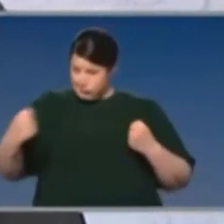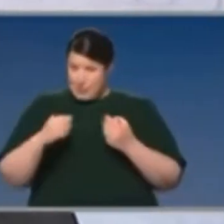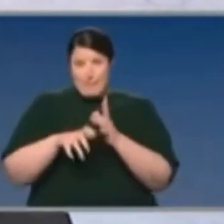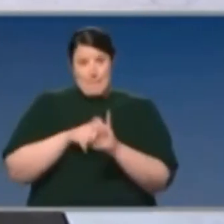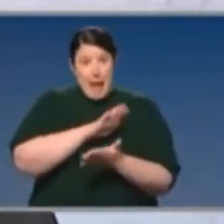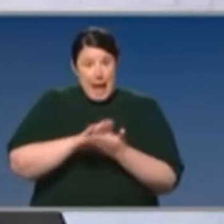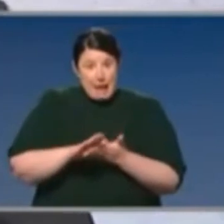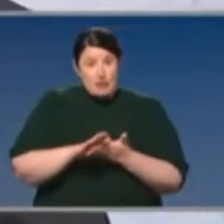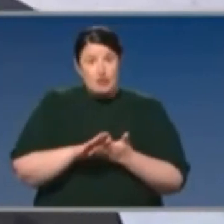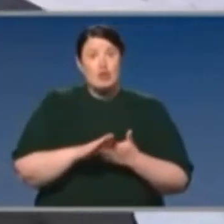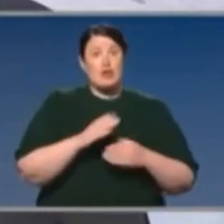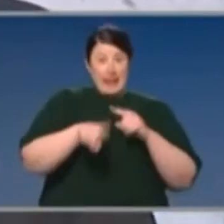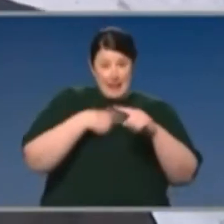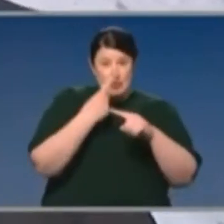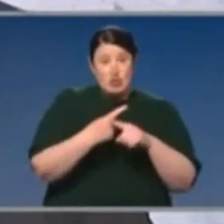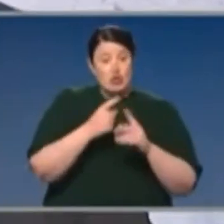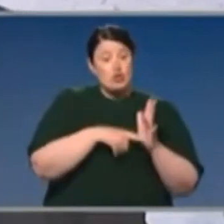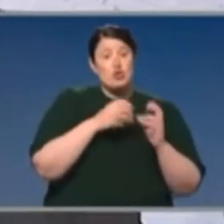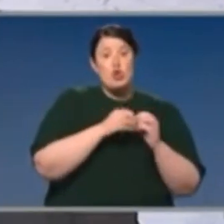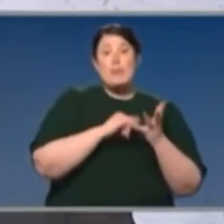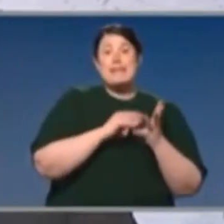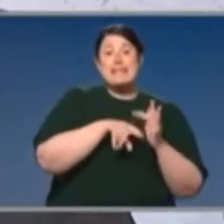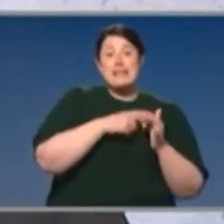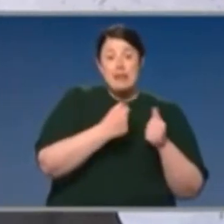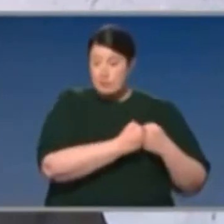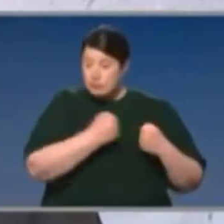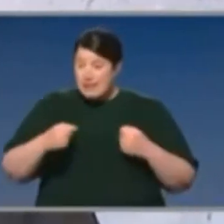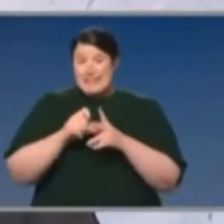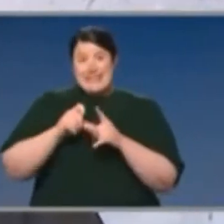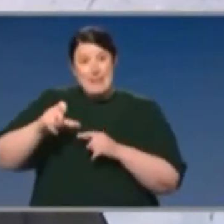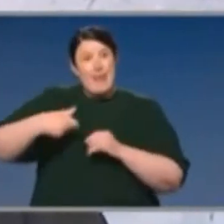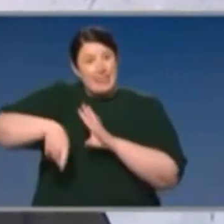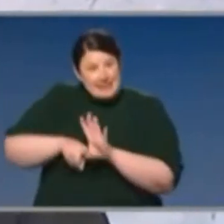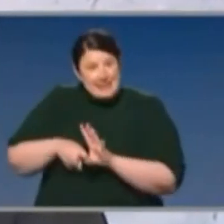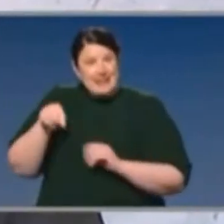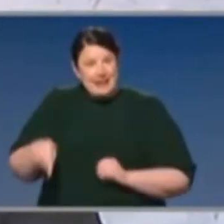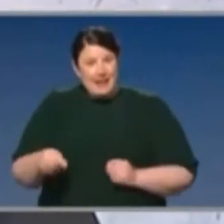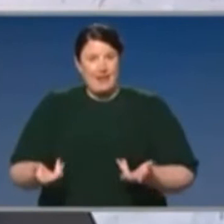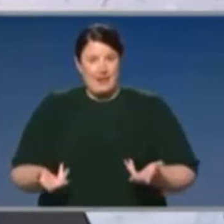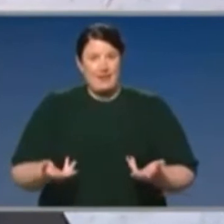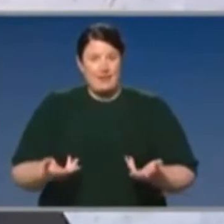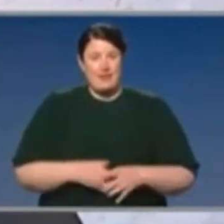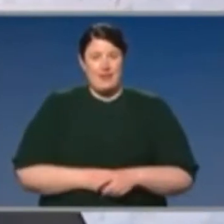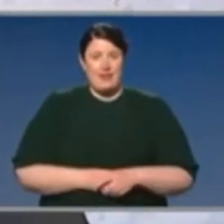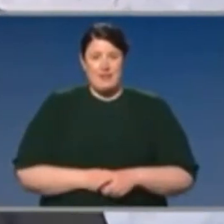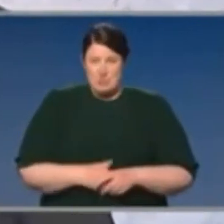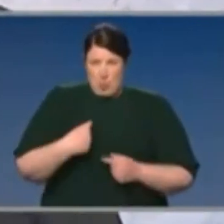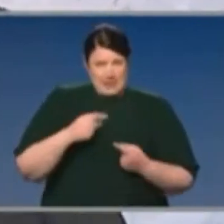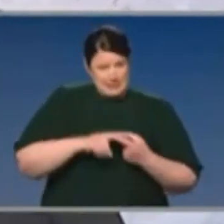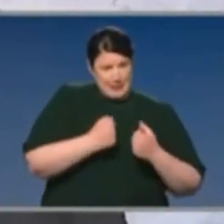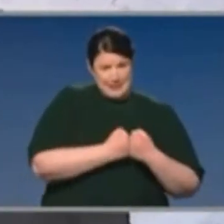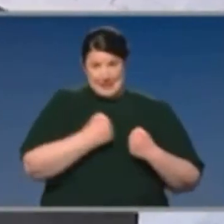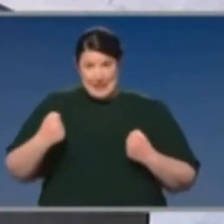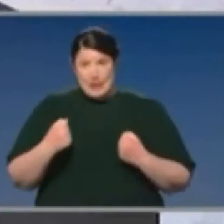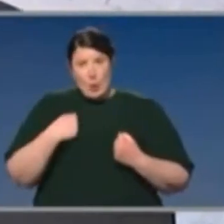We are extending the JobSeeker payment out to the end of December. And as I've indicated, we will also, I think, lean heavily forward into what we would